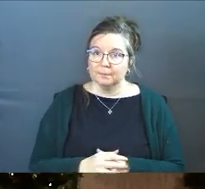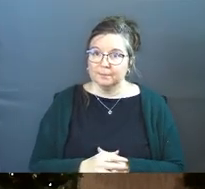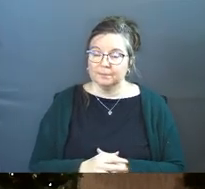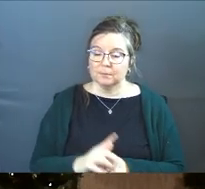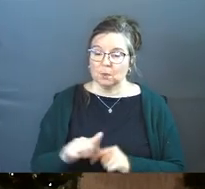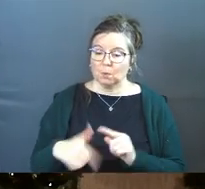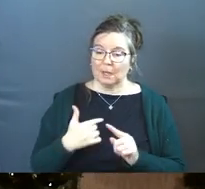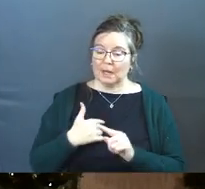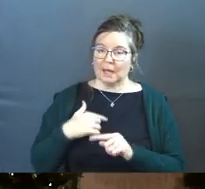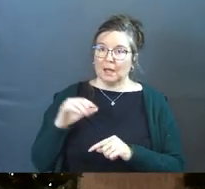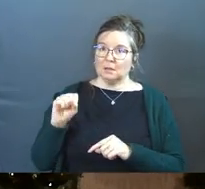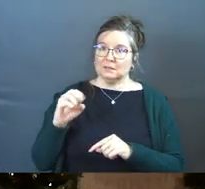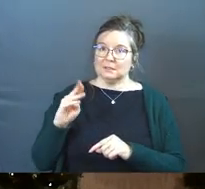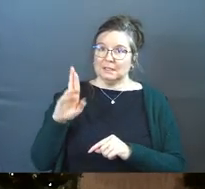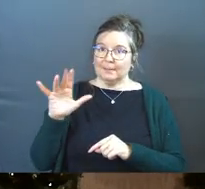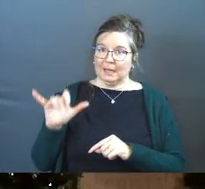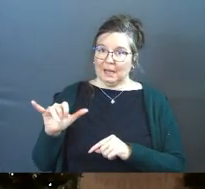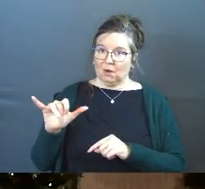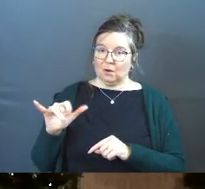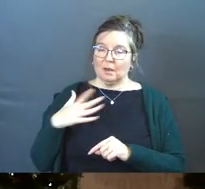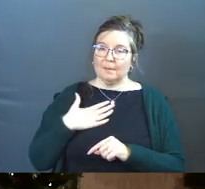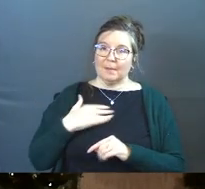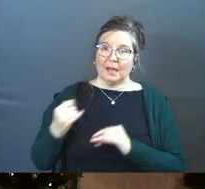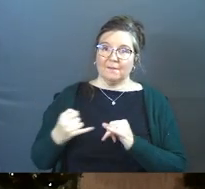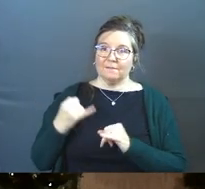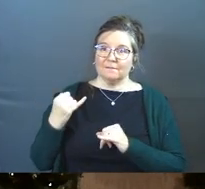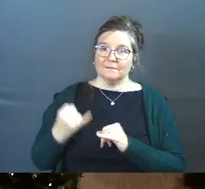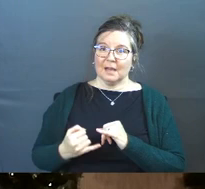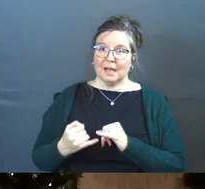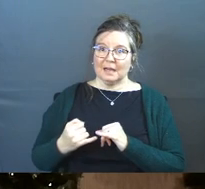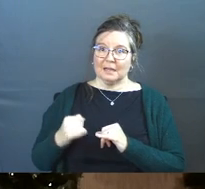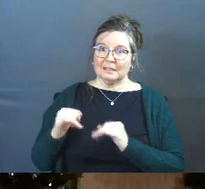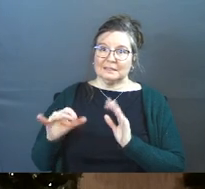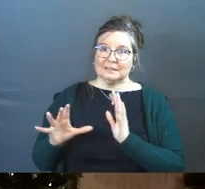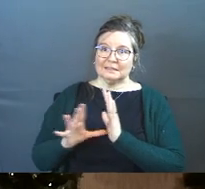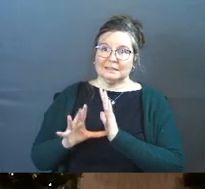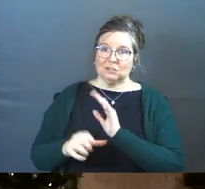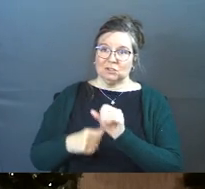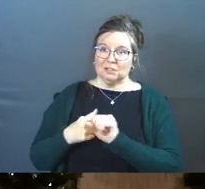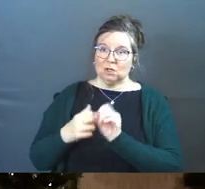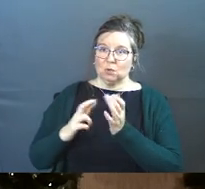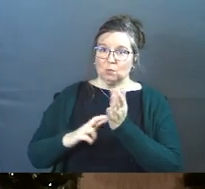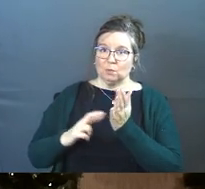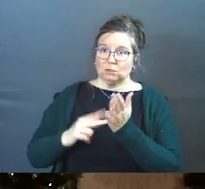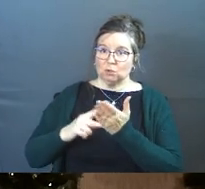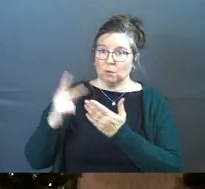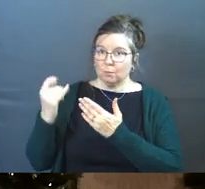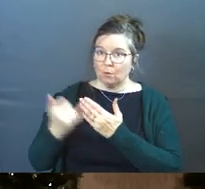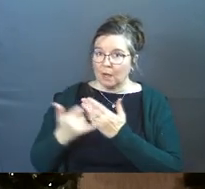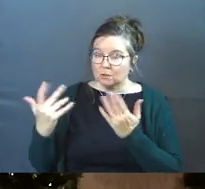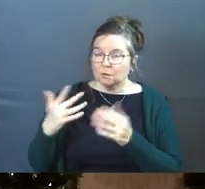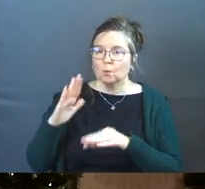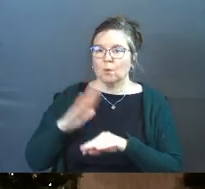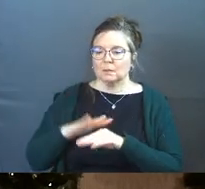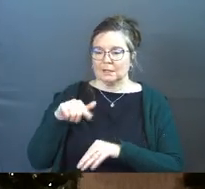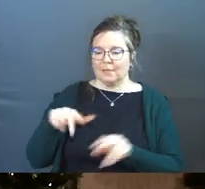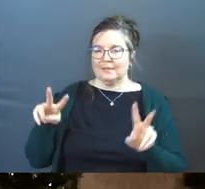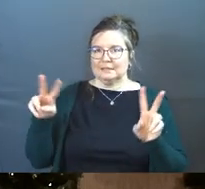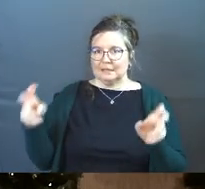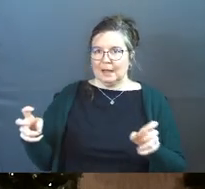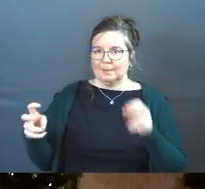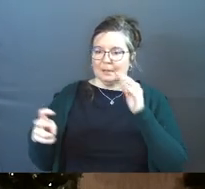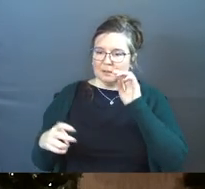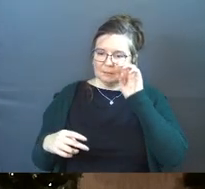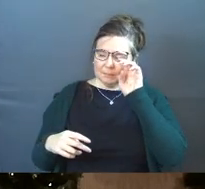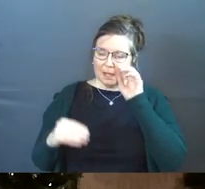When I was in seminary, my final senior year research project was on this topic.